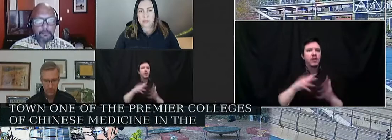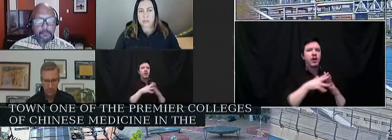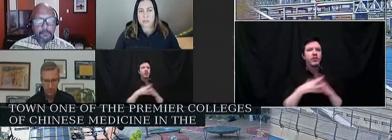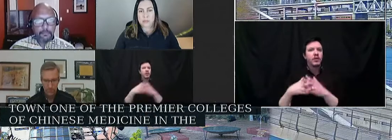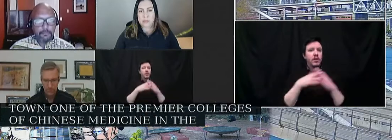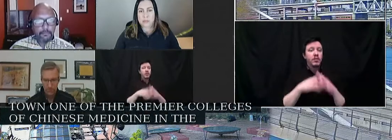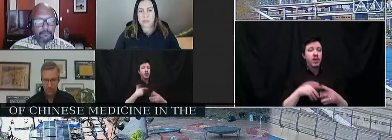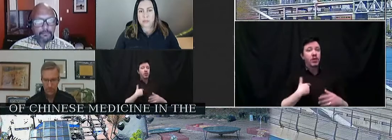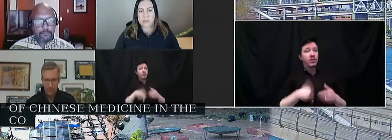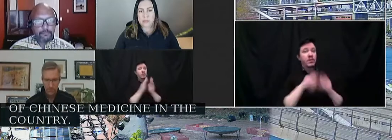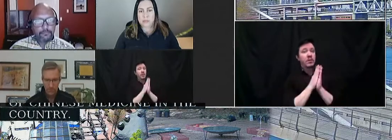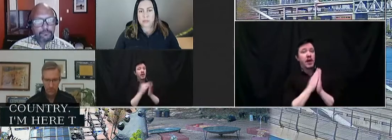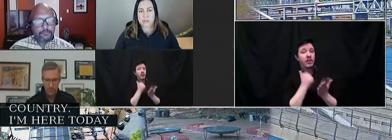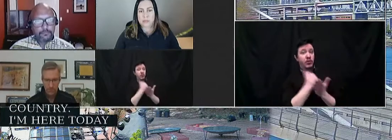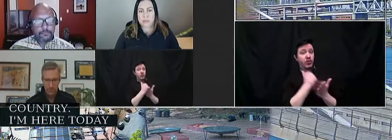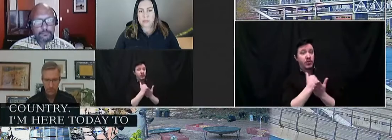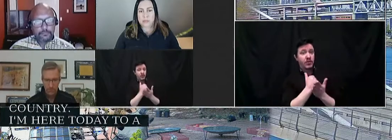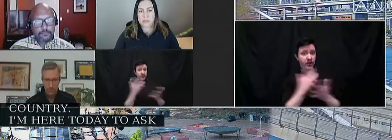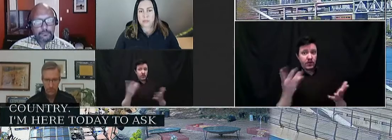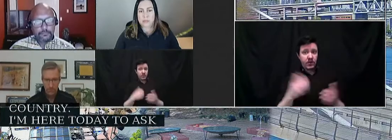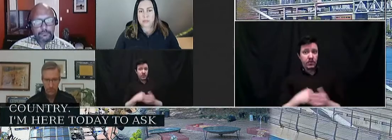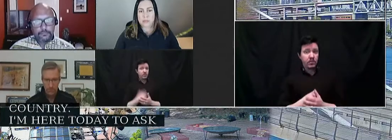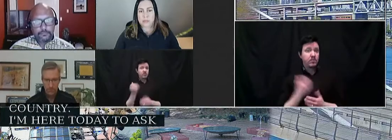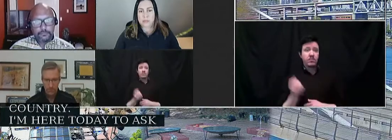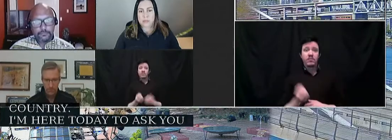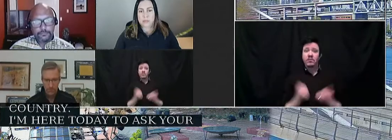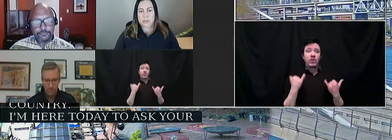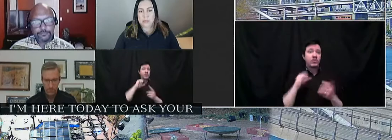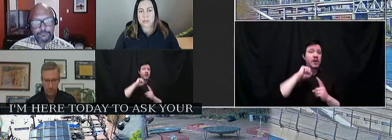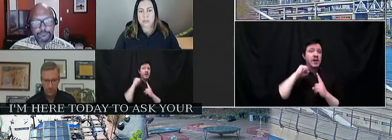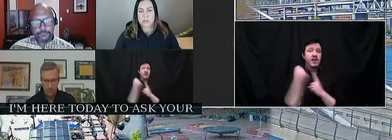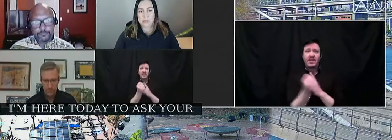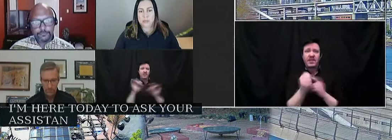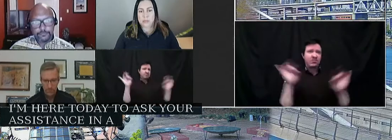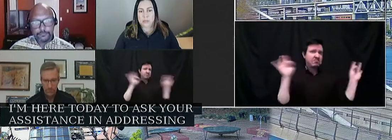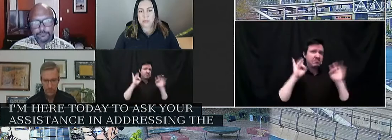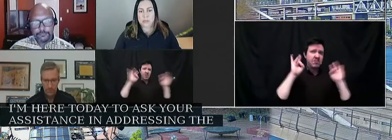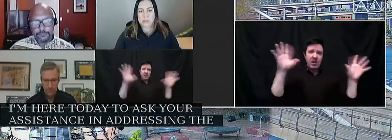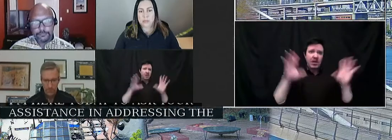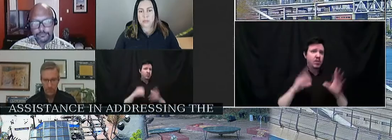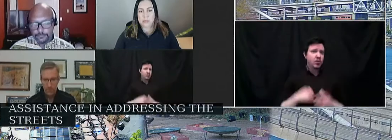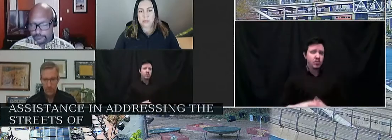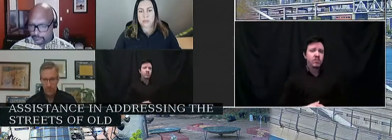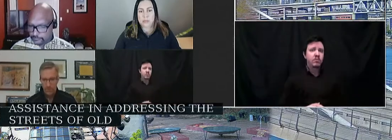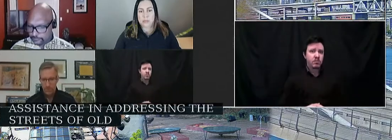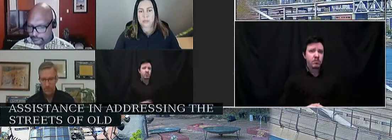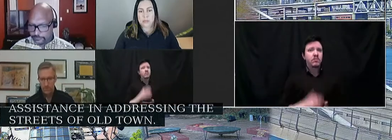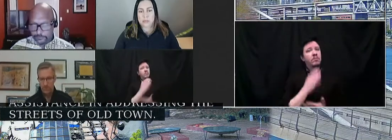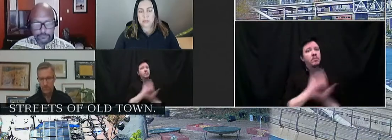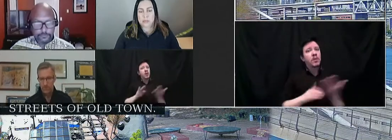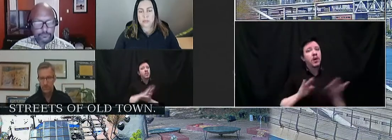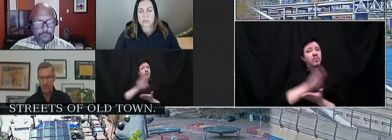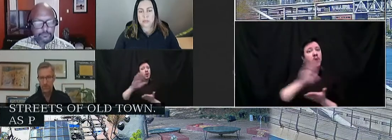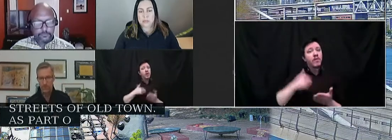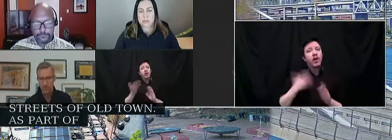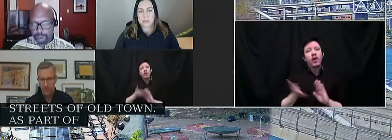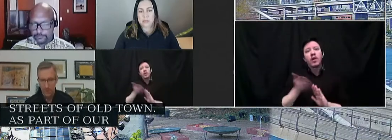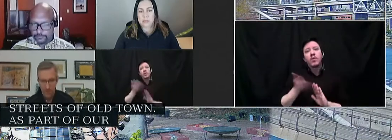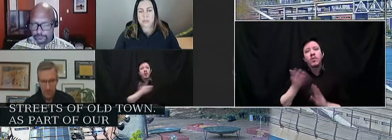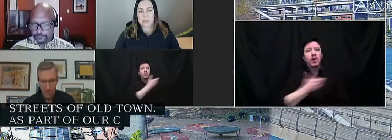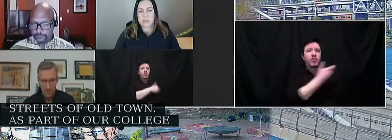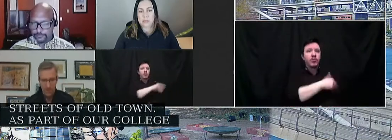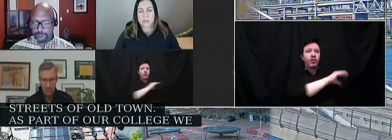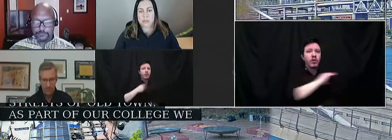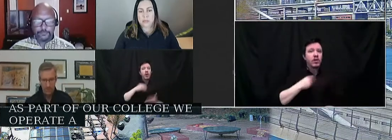ask your assistance in addressing untenable conditions on the streets of Old Town. As part of our college, we operate a clinic in which students